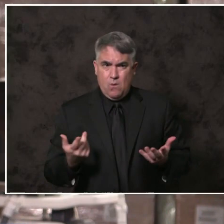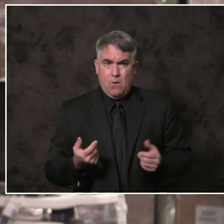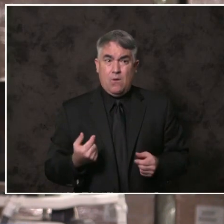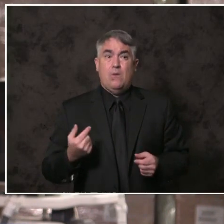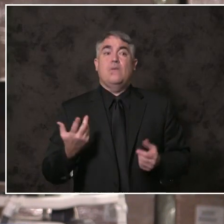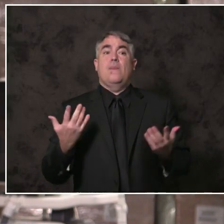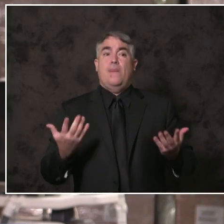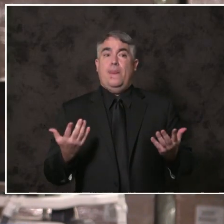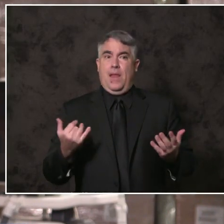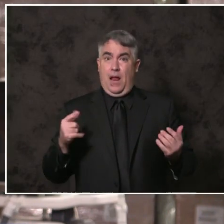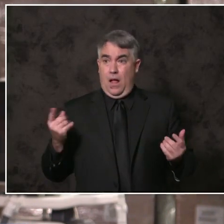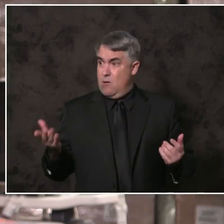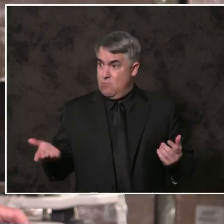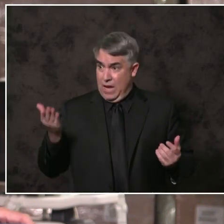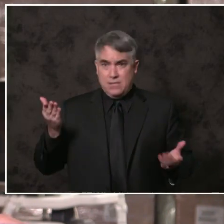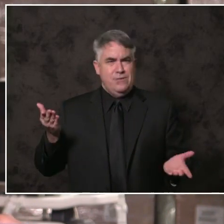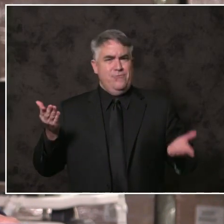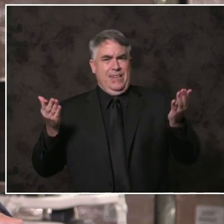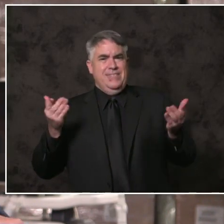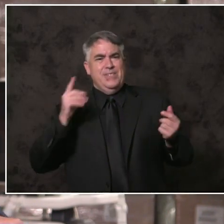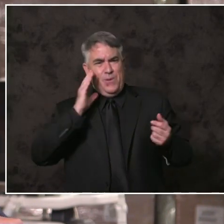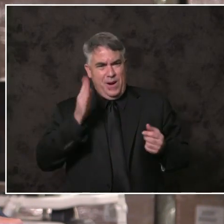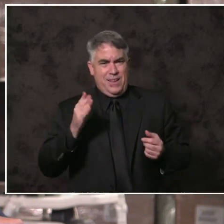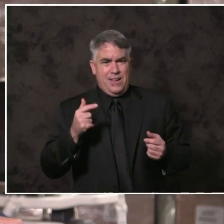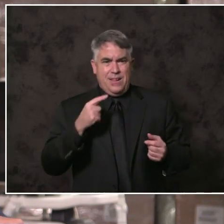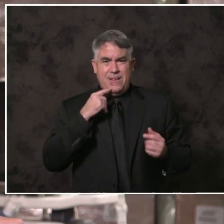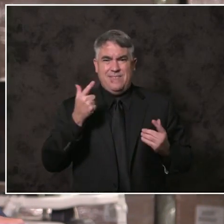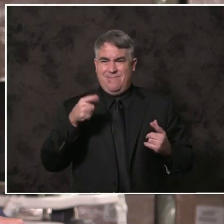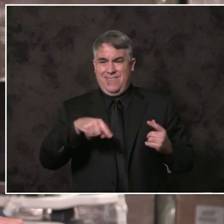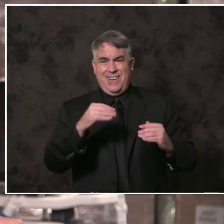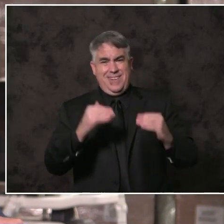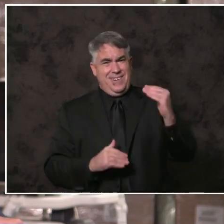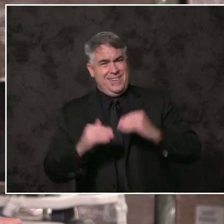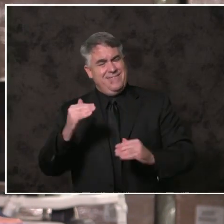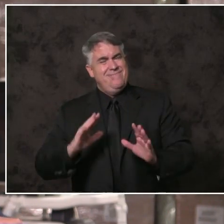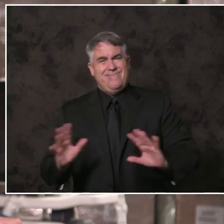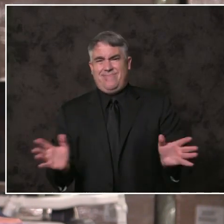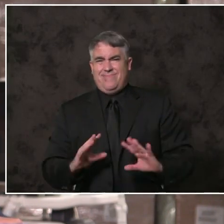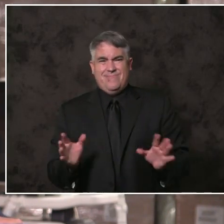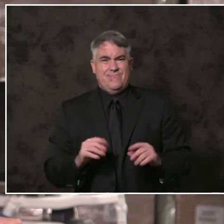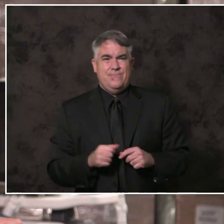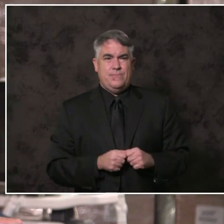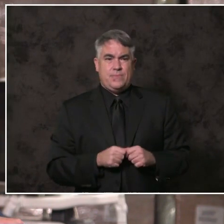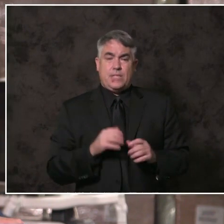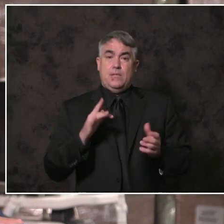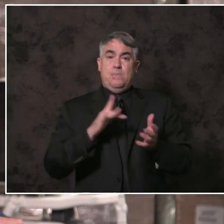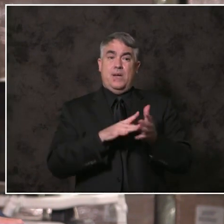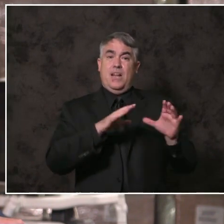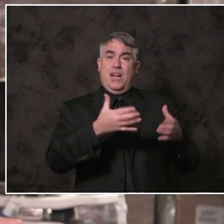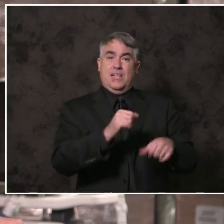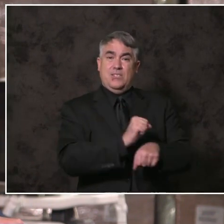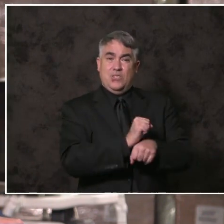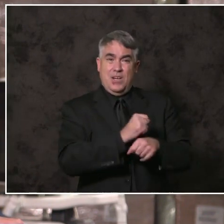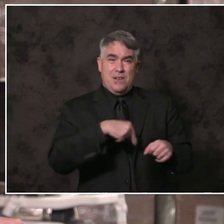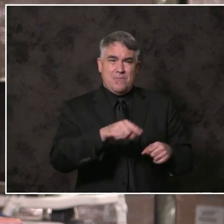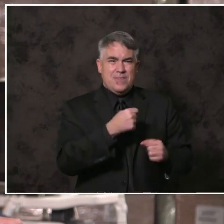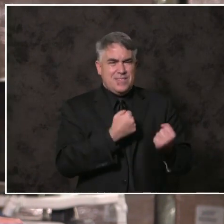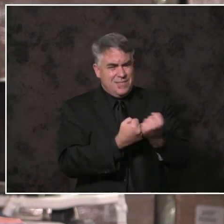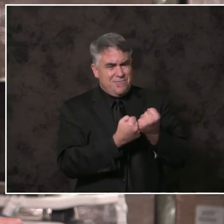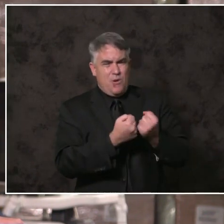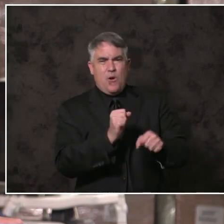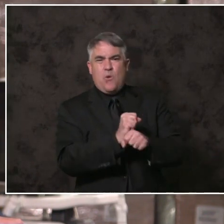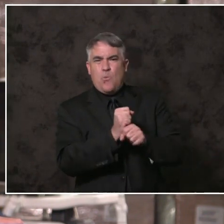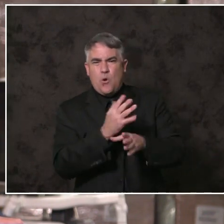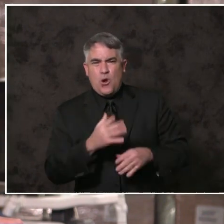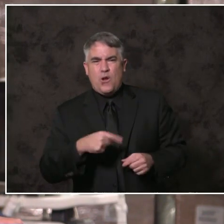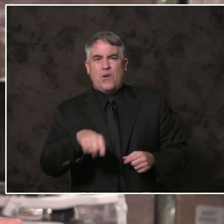inequality. The fight for good middle class jobs means the support of worker efforts to organize and join a union.